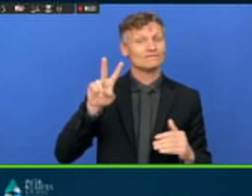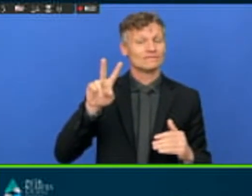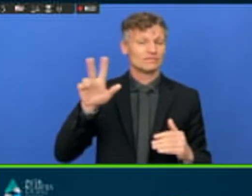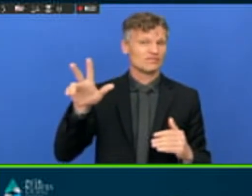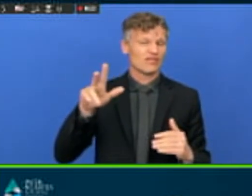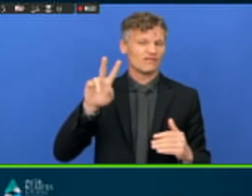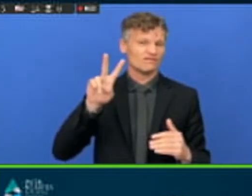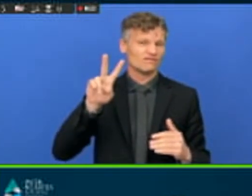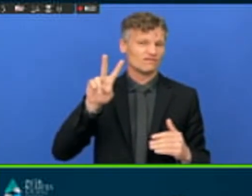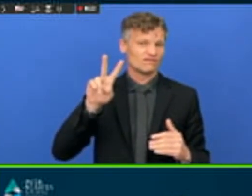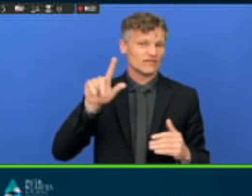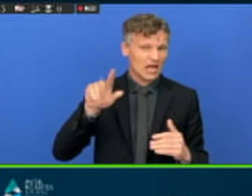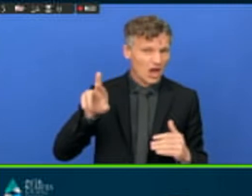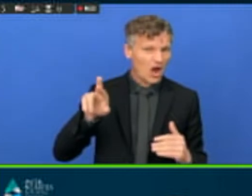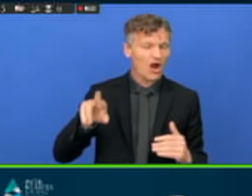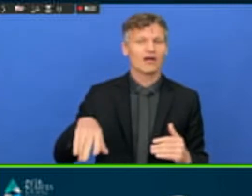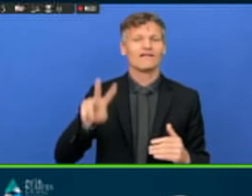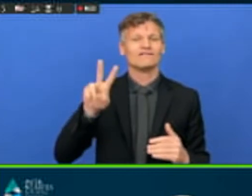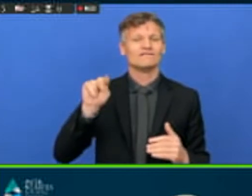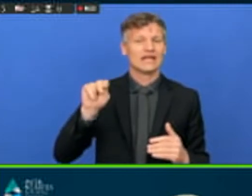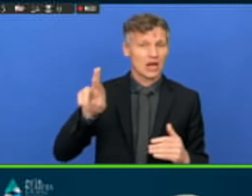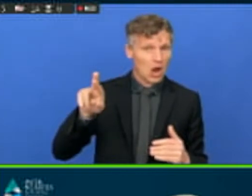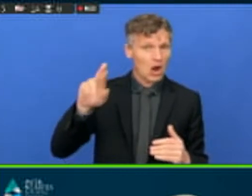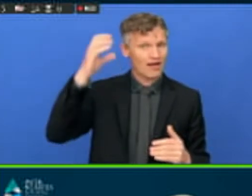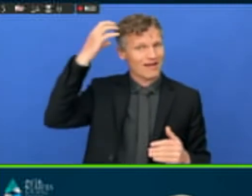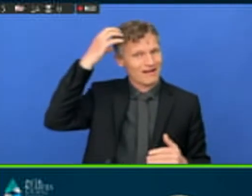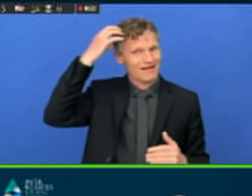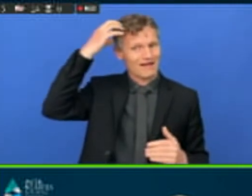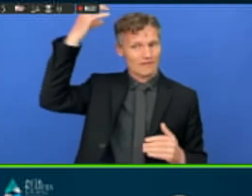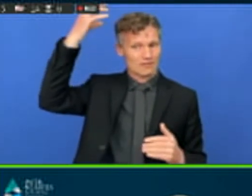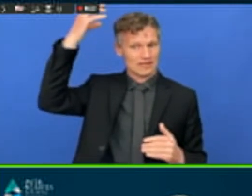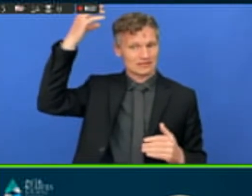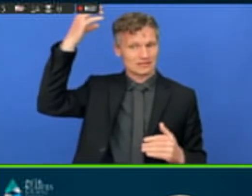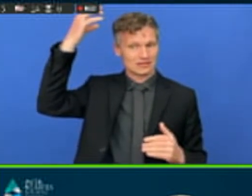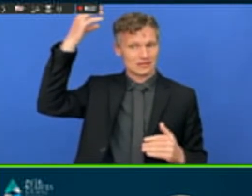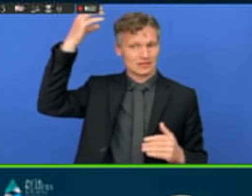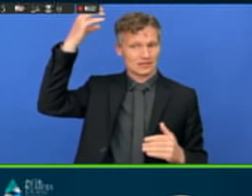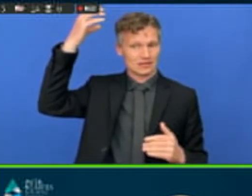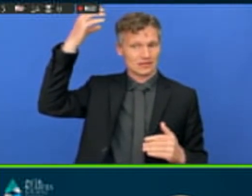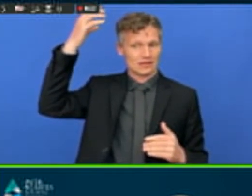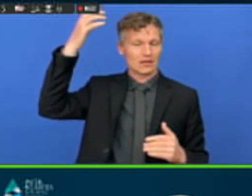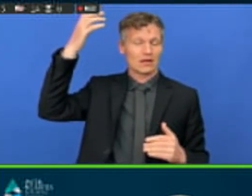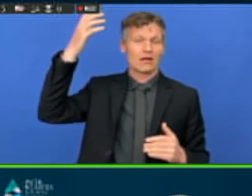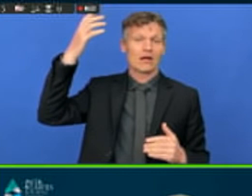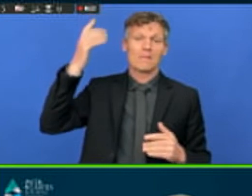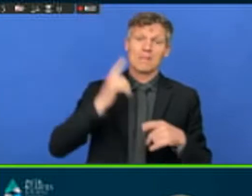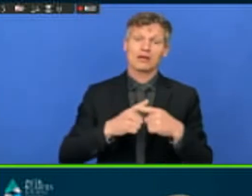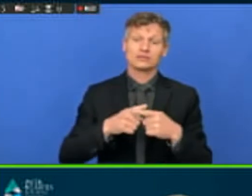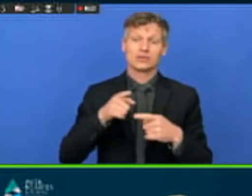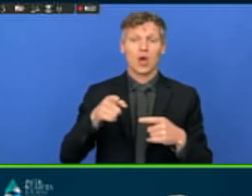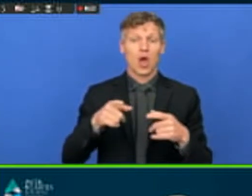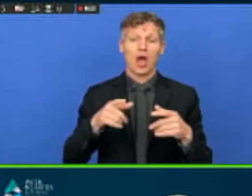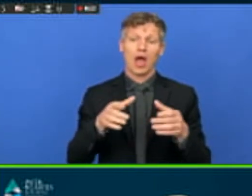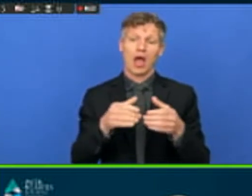Because they have the capacity to share their membership experiences, exchange good practices, and organize peer